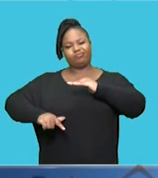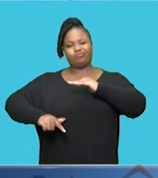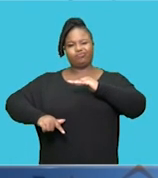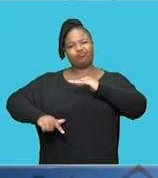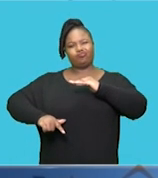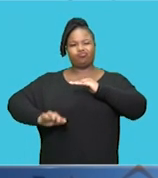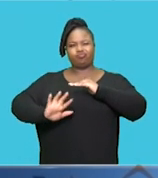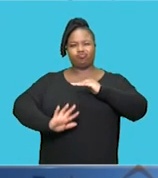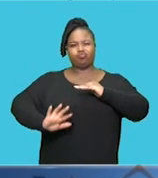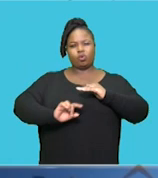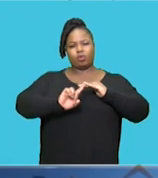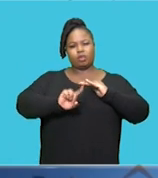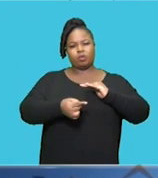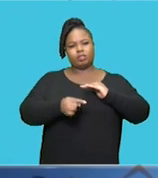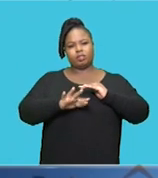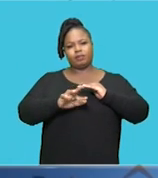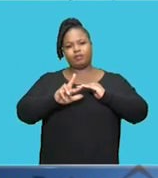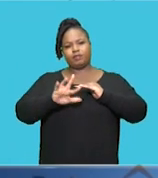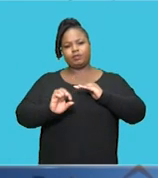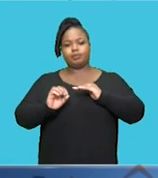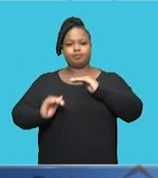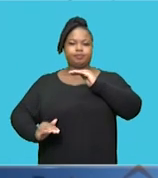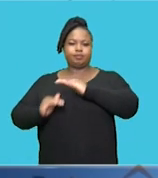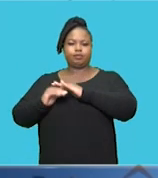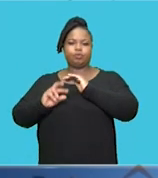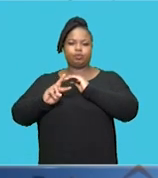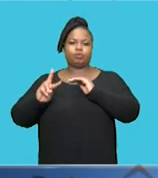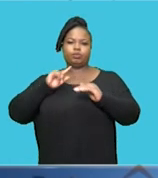$1,850 up to $22,000 Mmm ... ... ... ... ... ...